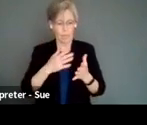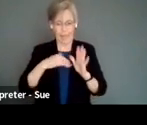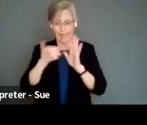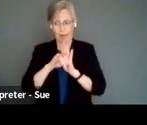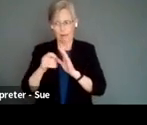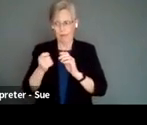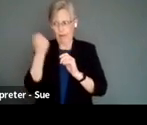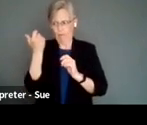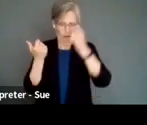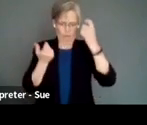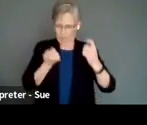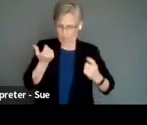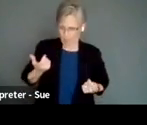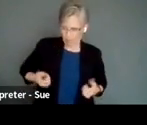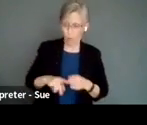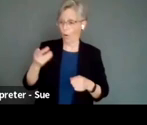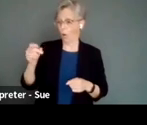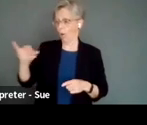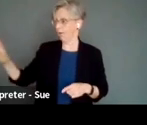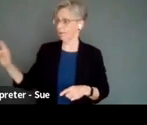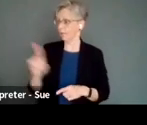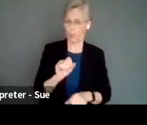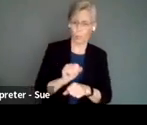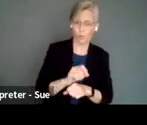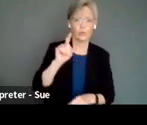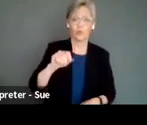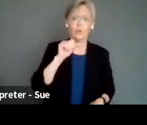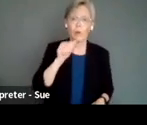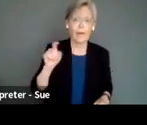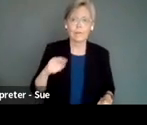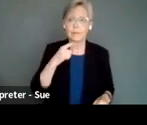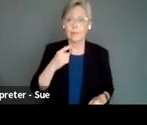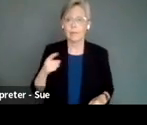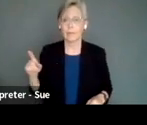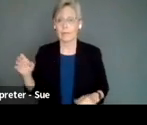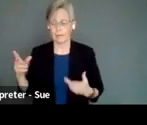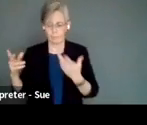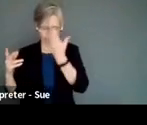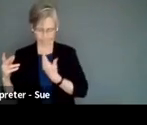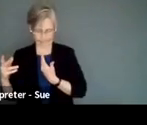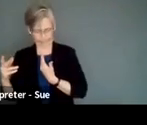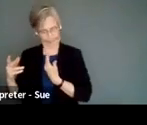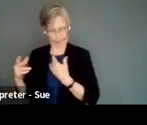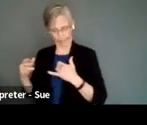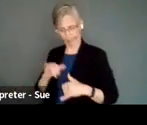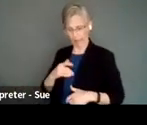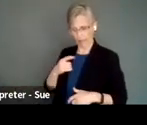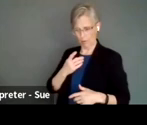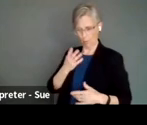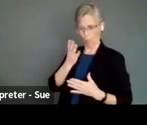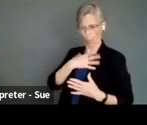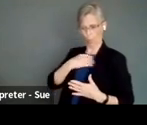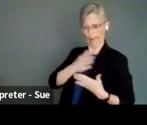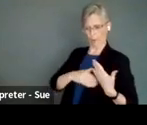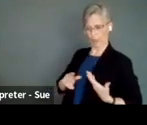identity. Just as Holly, when she comes to work at Stage Left, shouldn't have to just be the white part of her identity. And we need